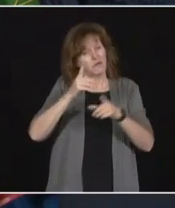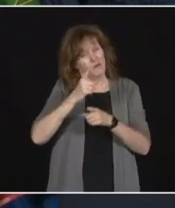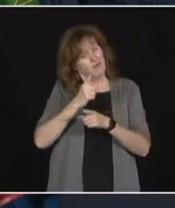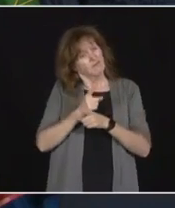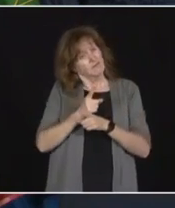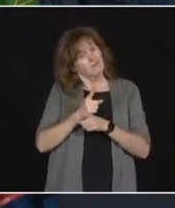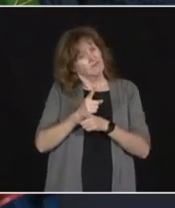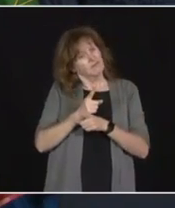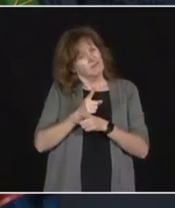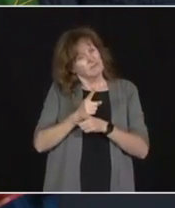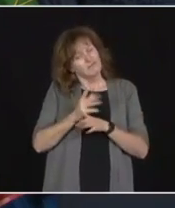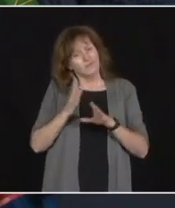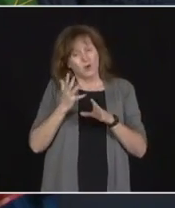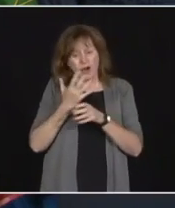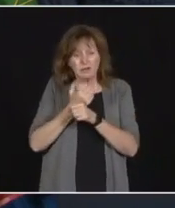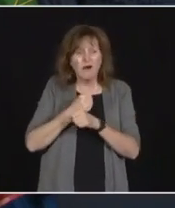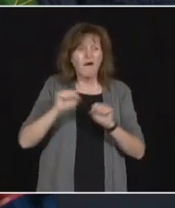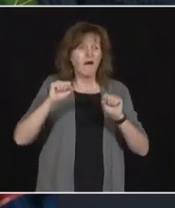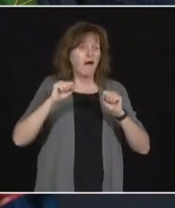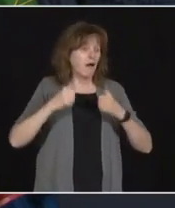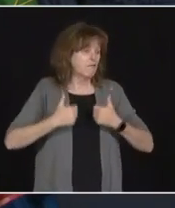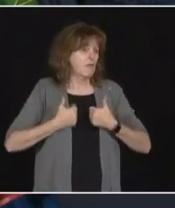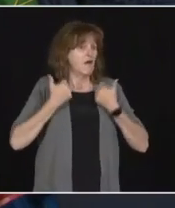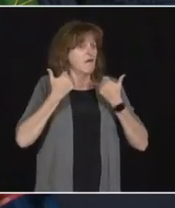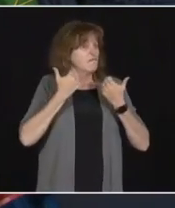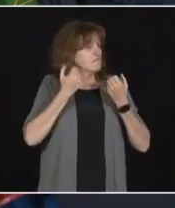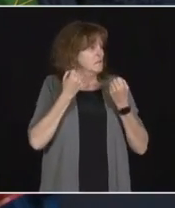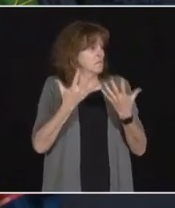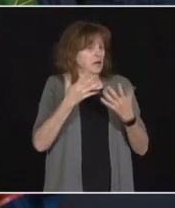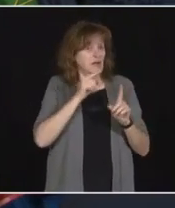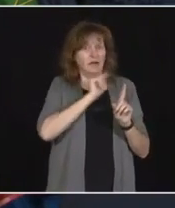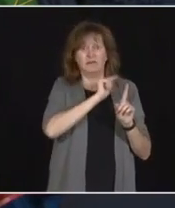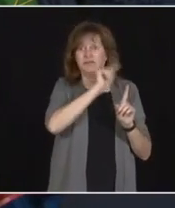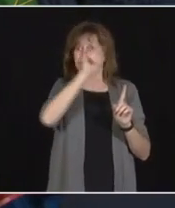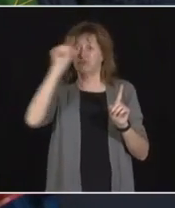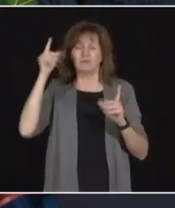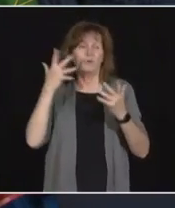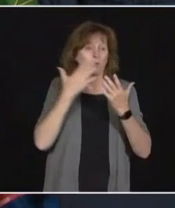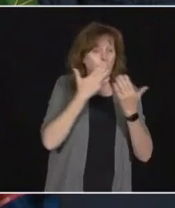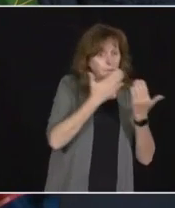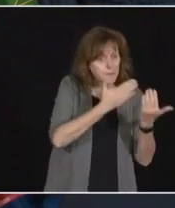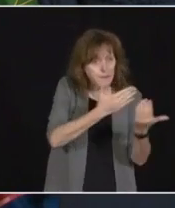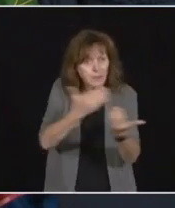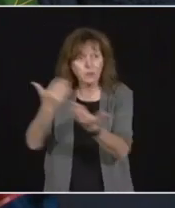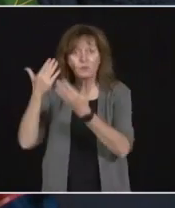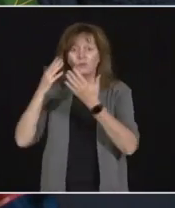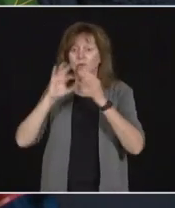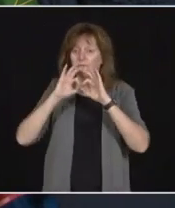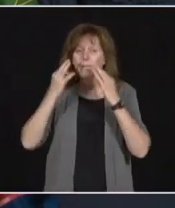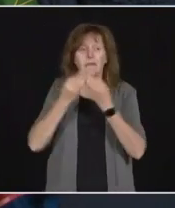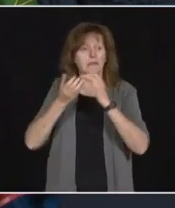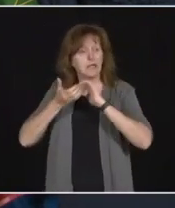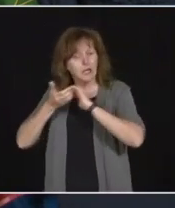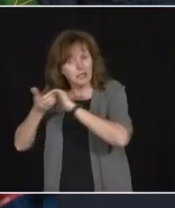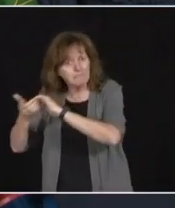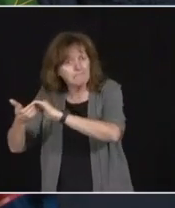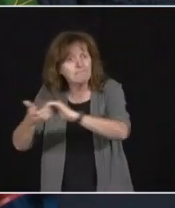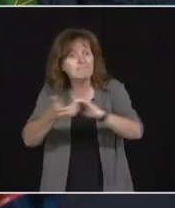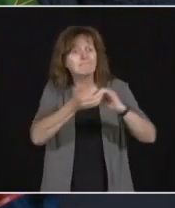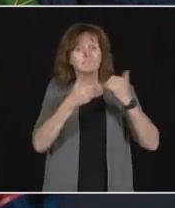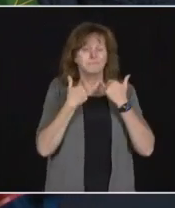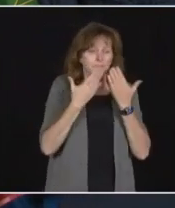And I am so grateful to all of the families who have worked with us. And forever grateful to everyone who listened.